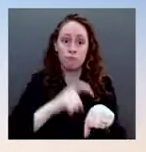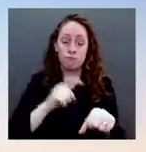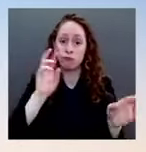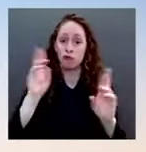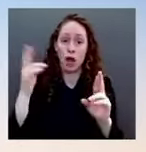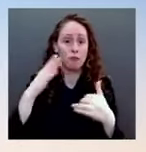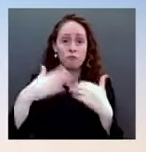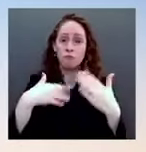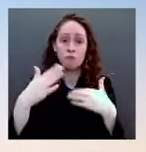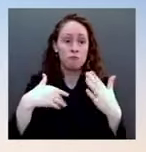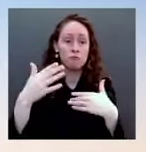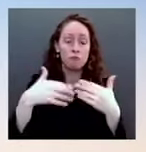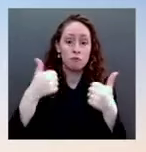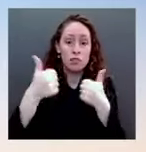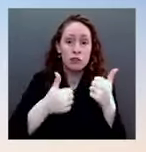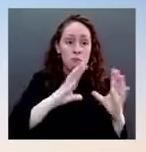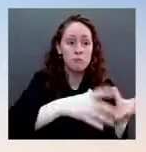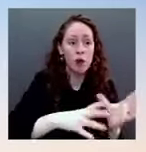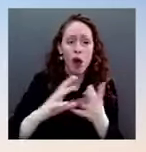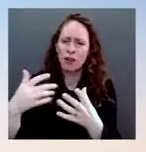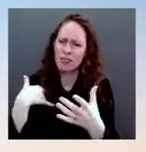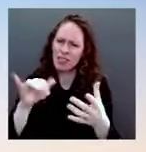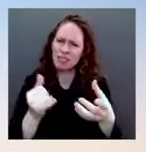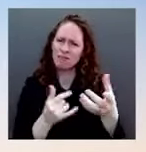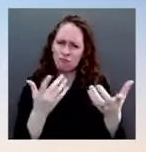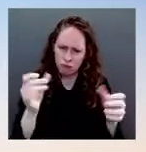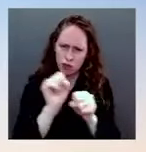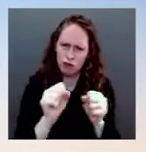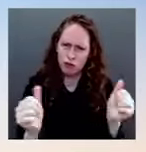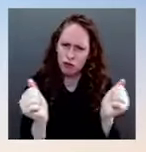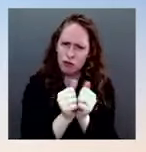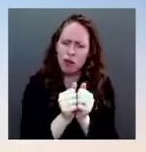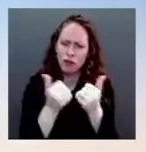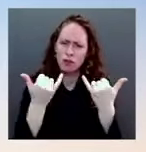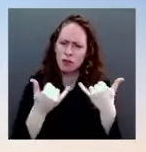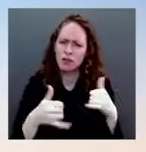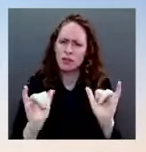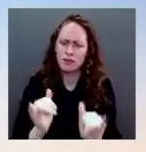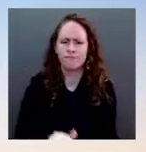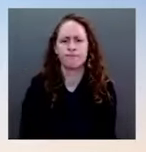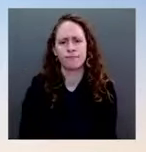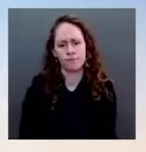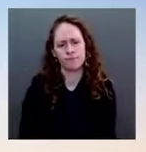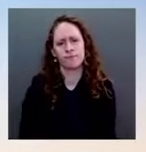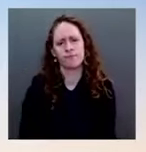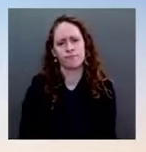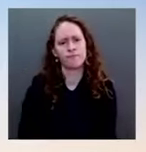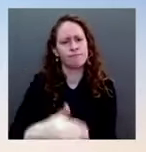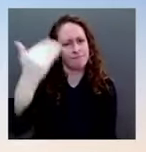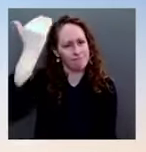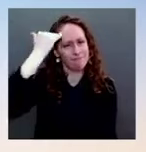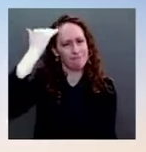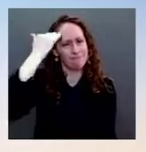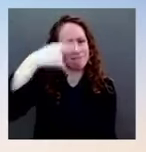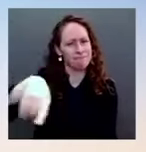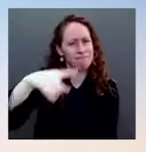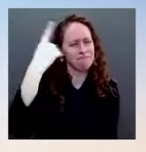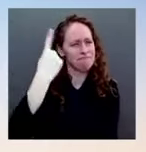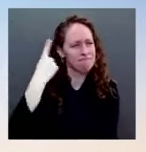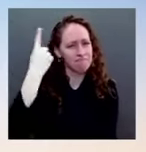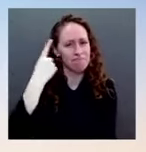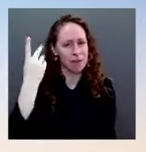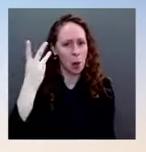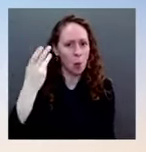everybody in this room, because you will ask me about this from time to time. Can you hurry up? When's the money going to get it to the ground? When when are the first ribbon cuttings?